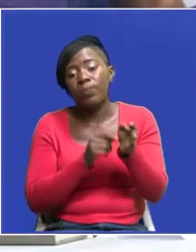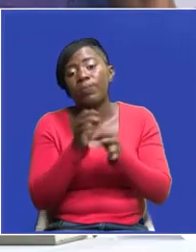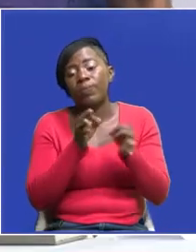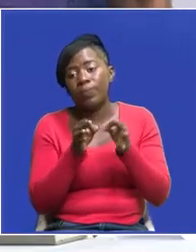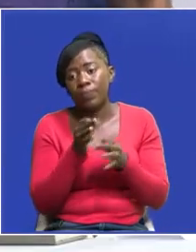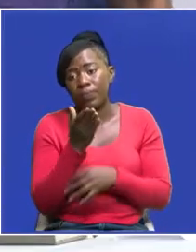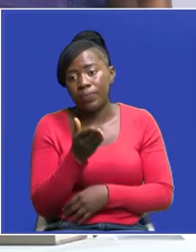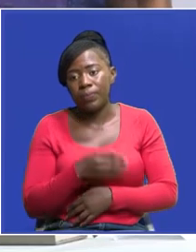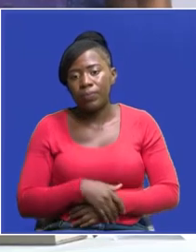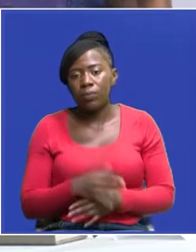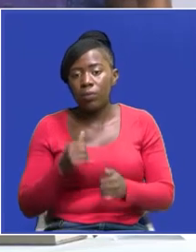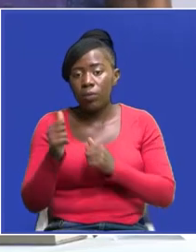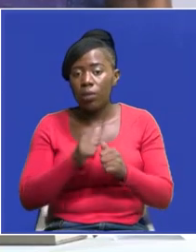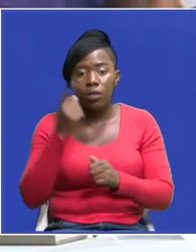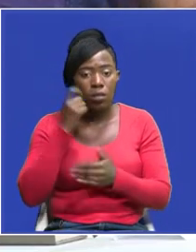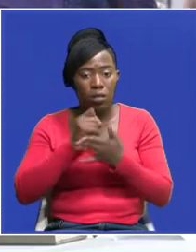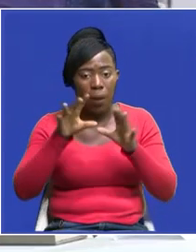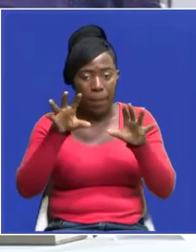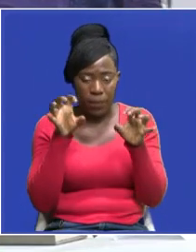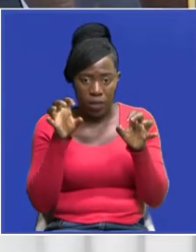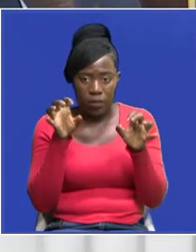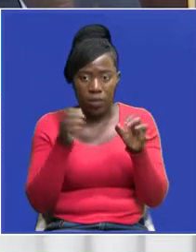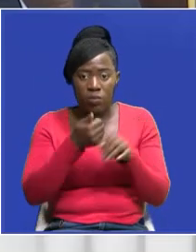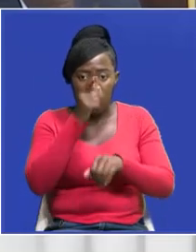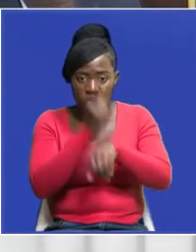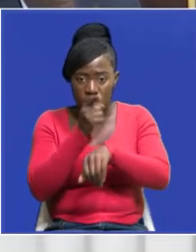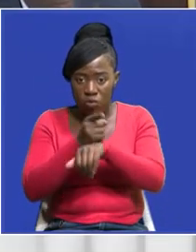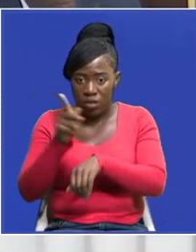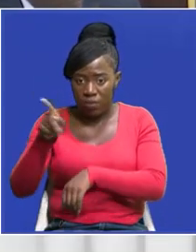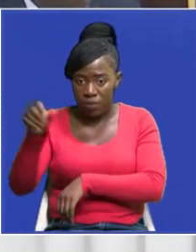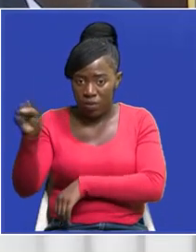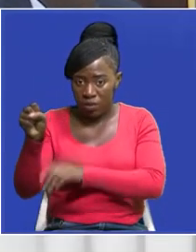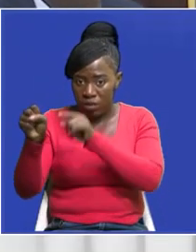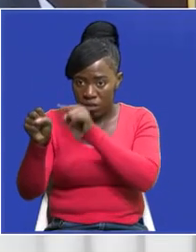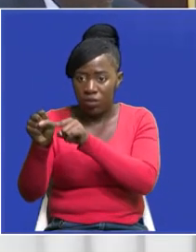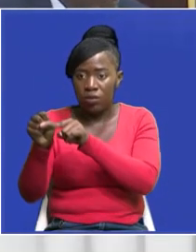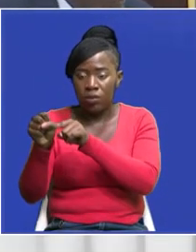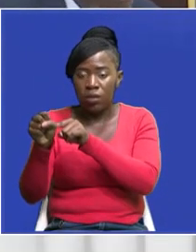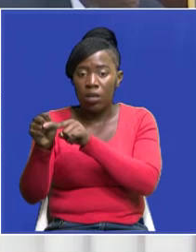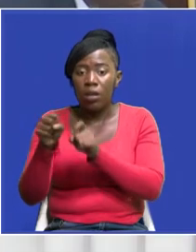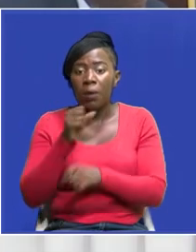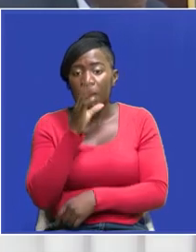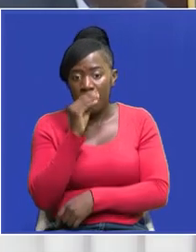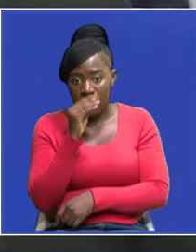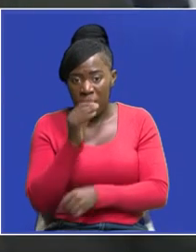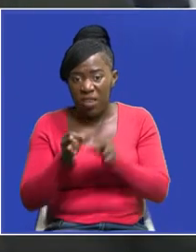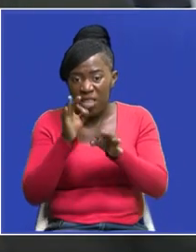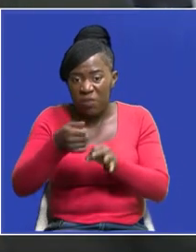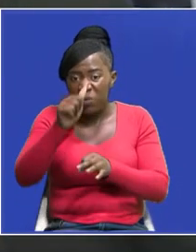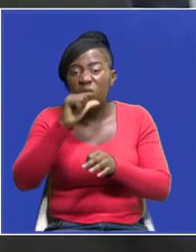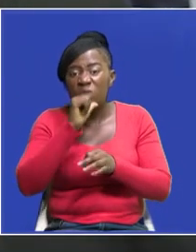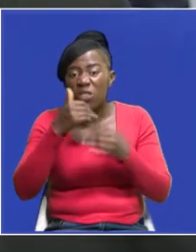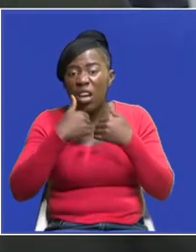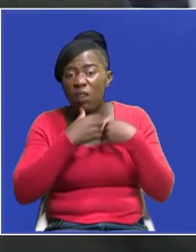the acting secretary to the cabinet further warned permanent secretaries of sanctions should they not take full charge and